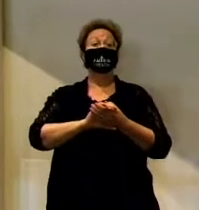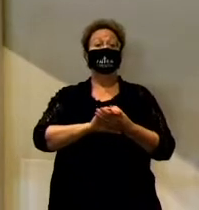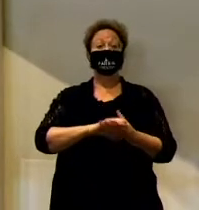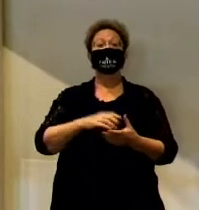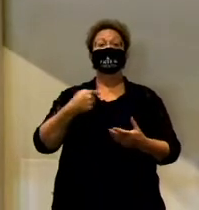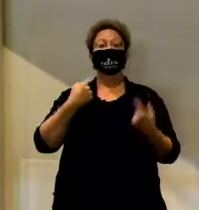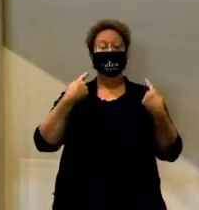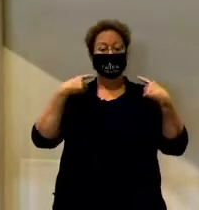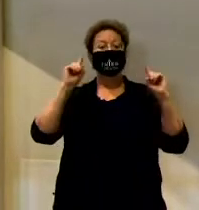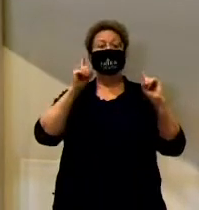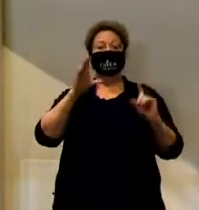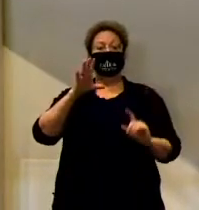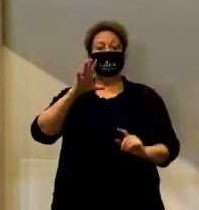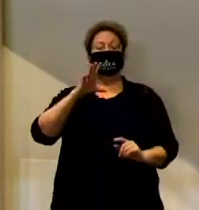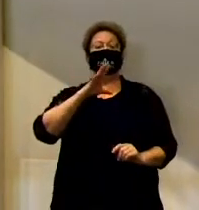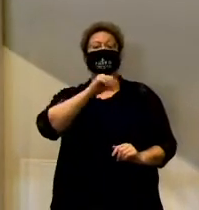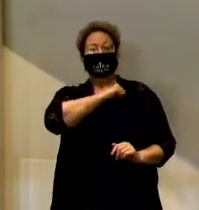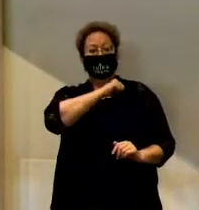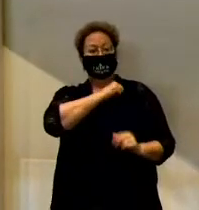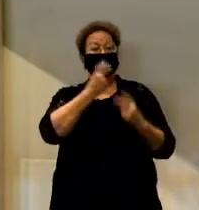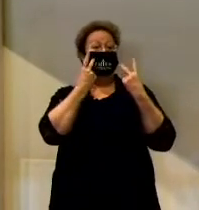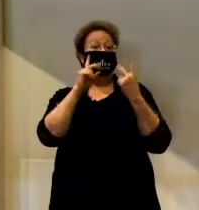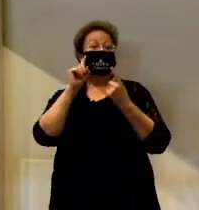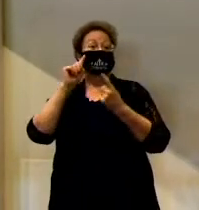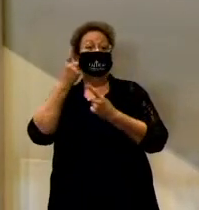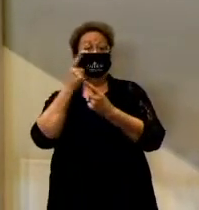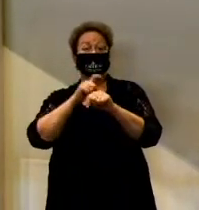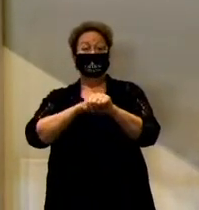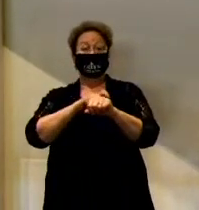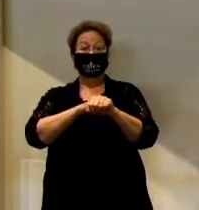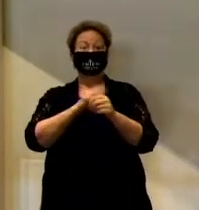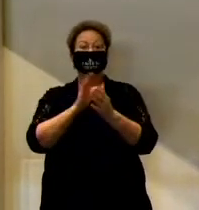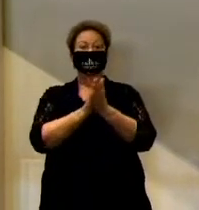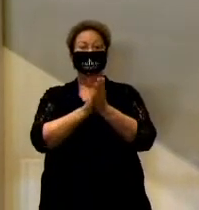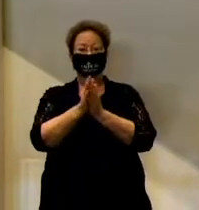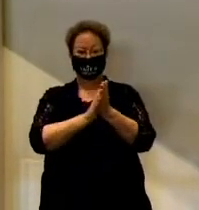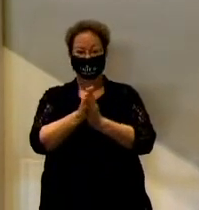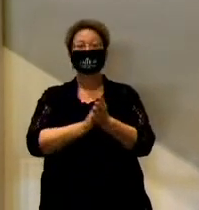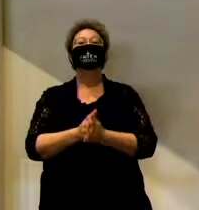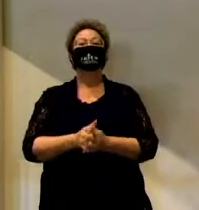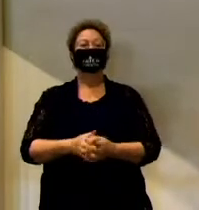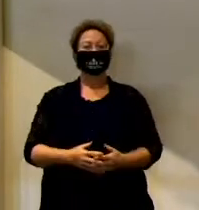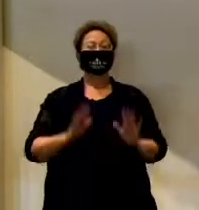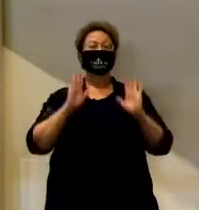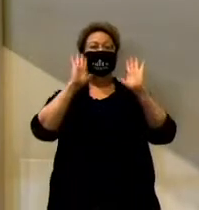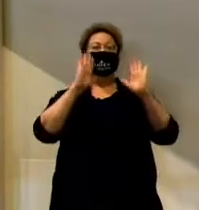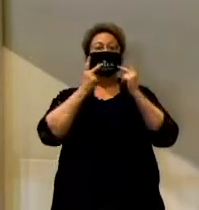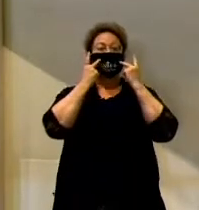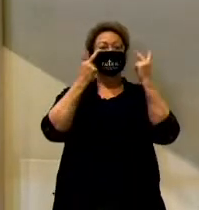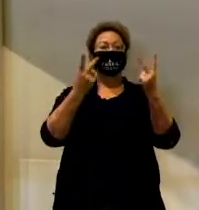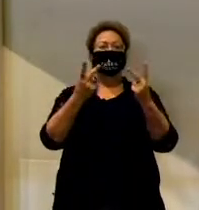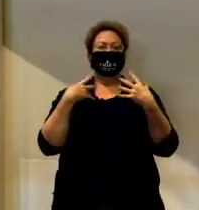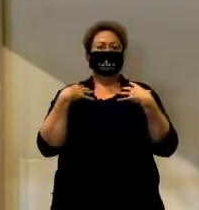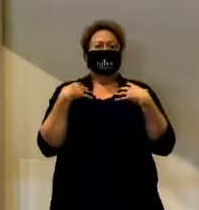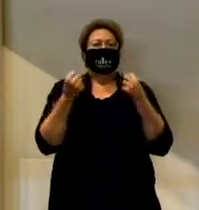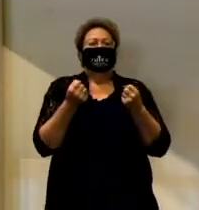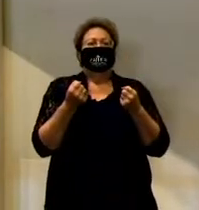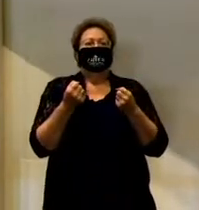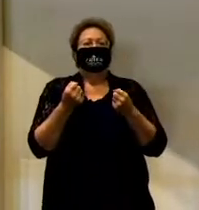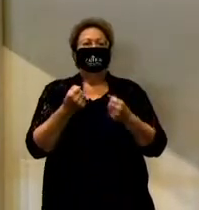Amy got a chance to see Eugene for the first time, which was a wonderful thing, and a joy to see just what a healthy, happy,